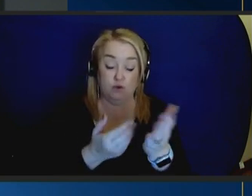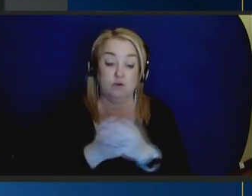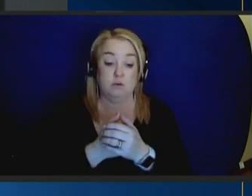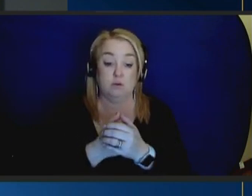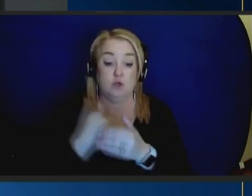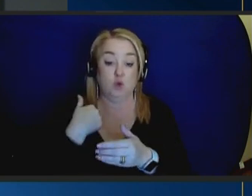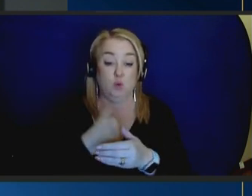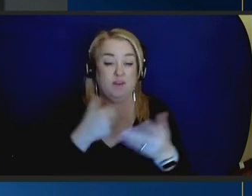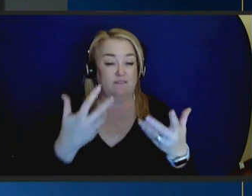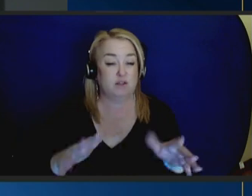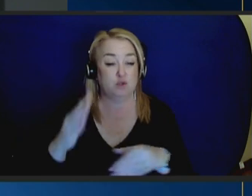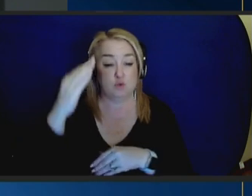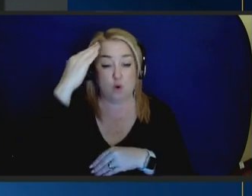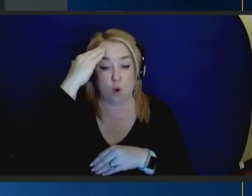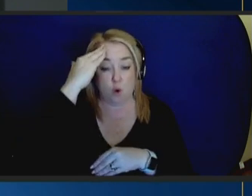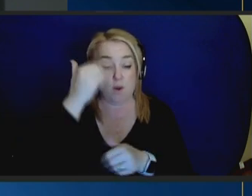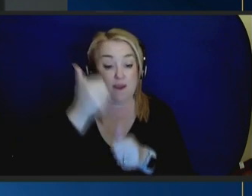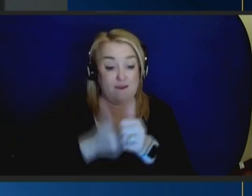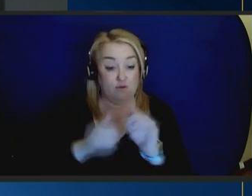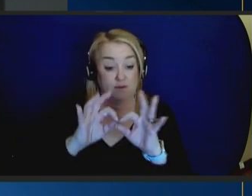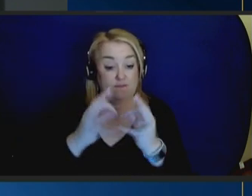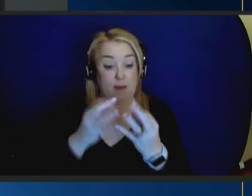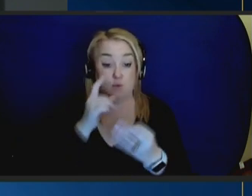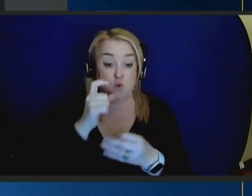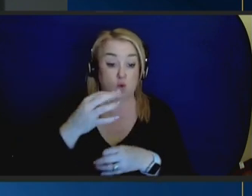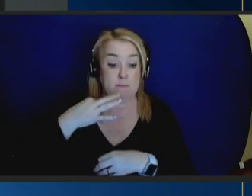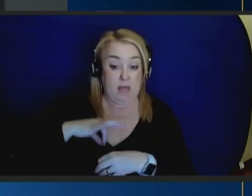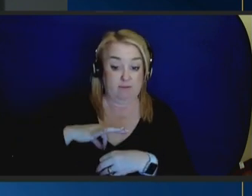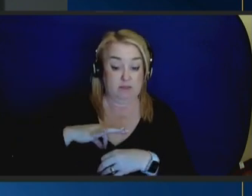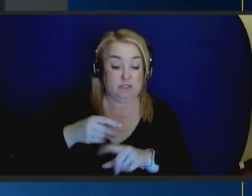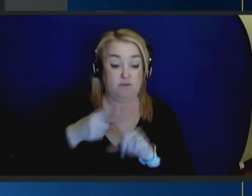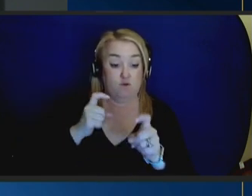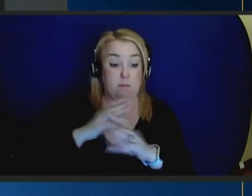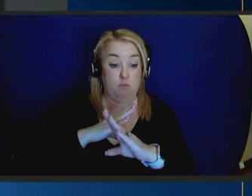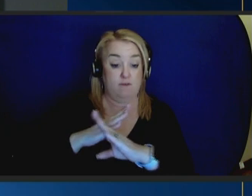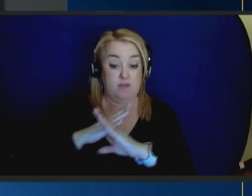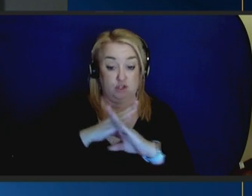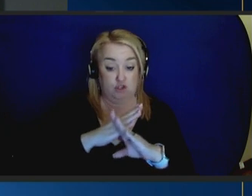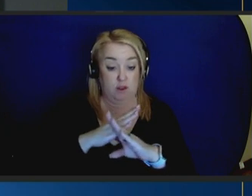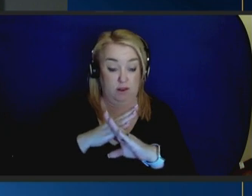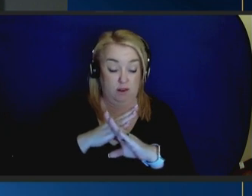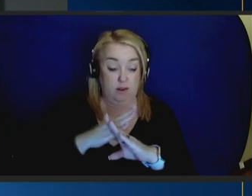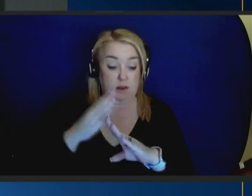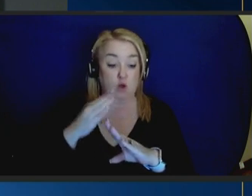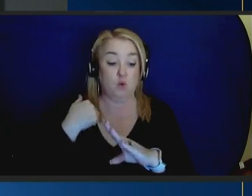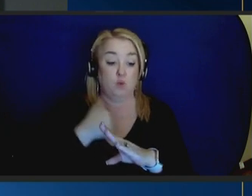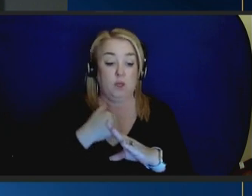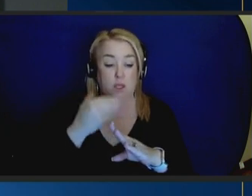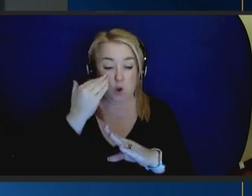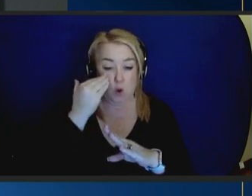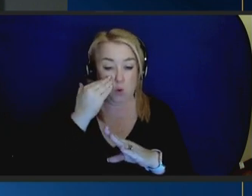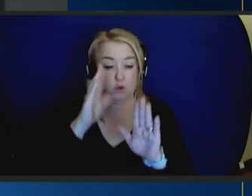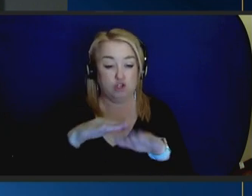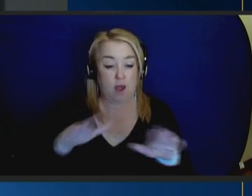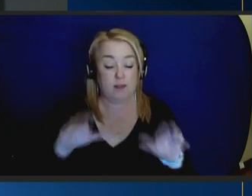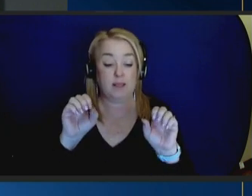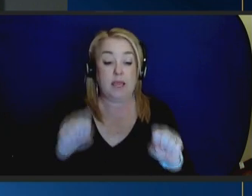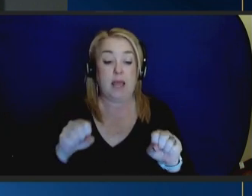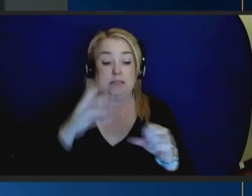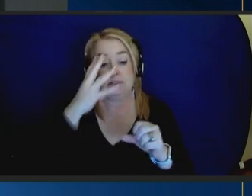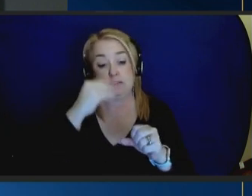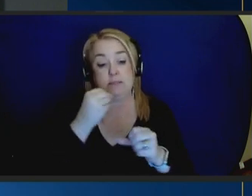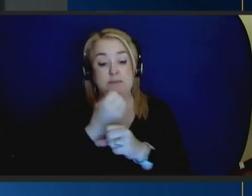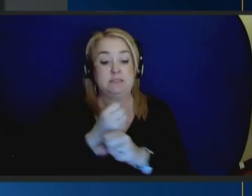we know that for every family who benefits from prevention efforts, there is a child who can sleep safely in their